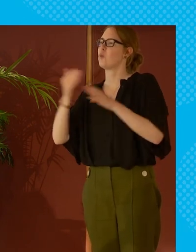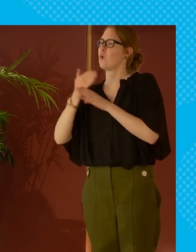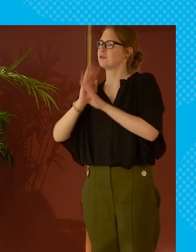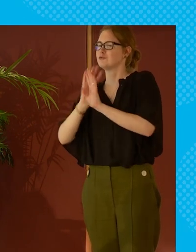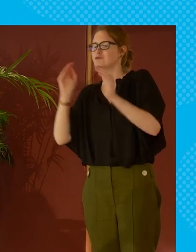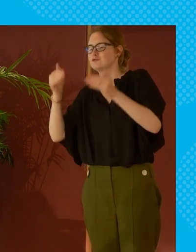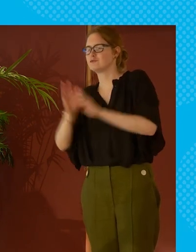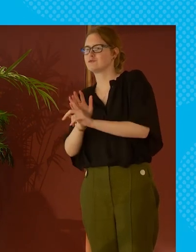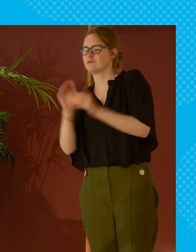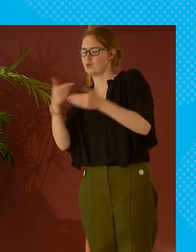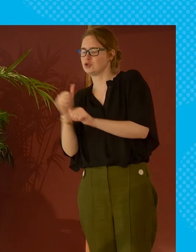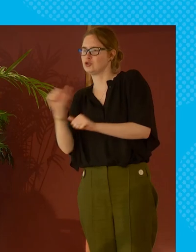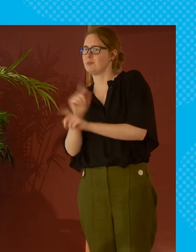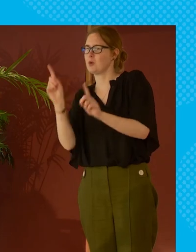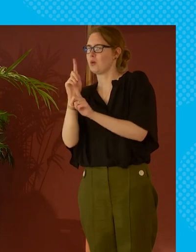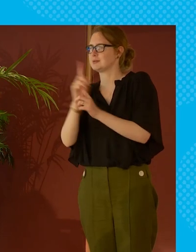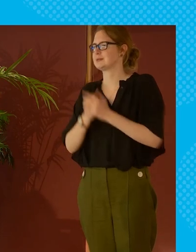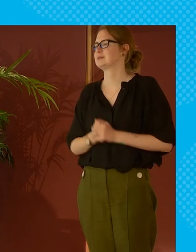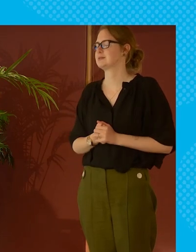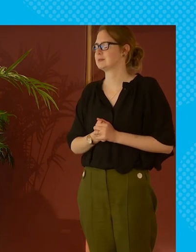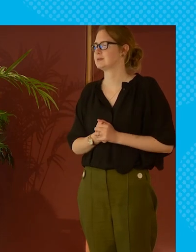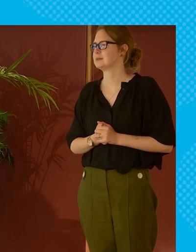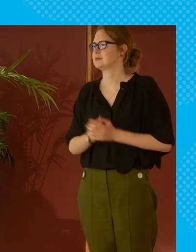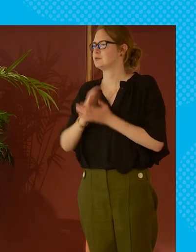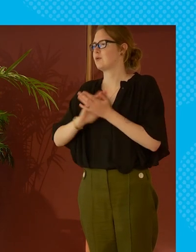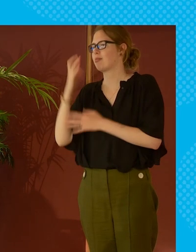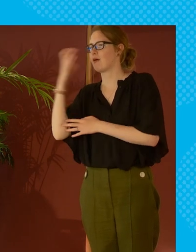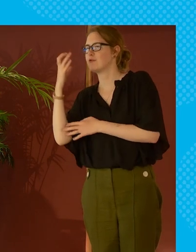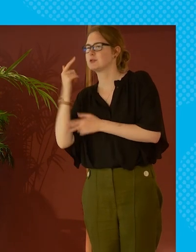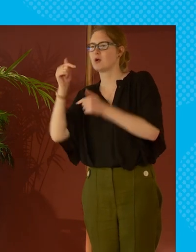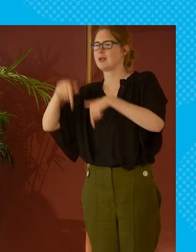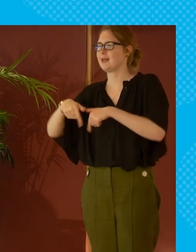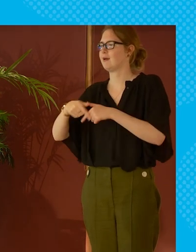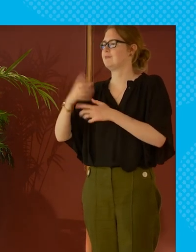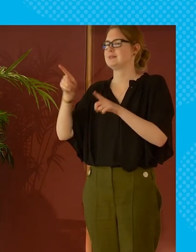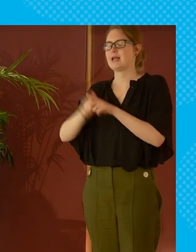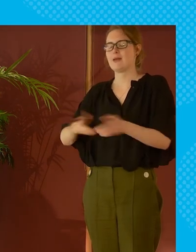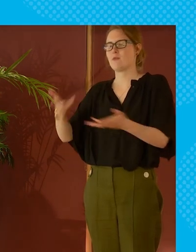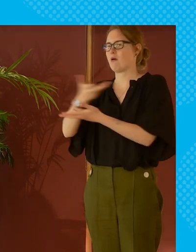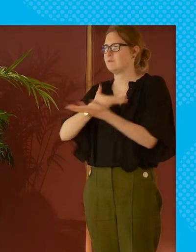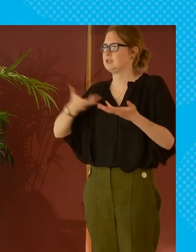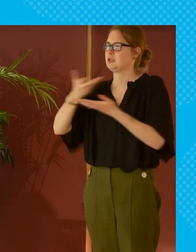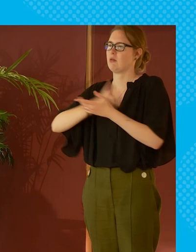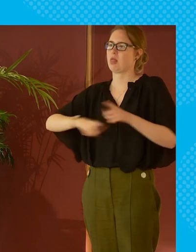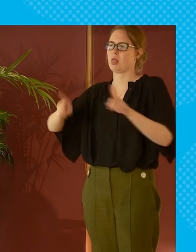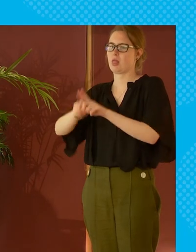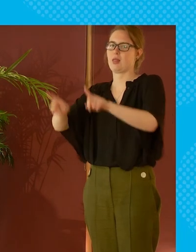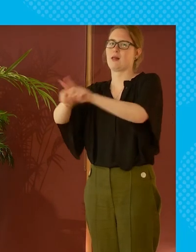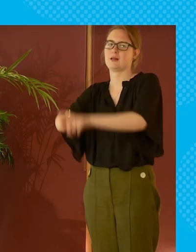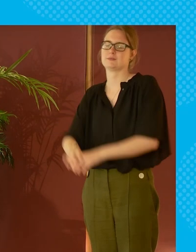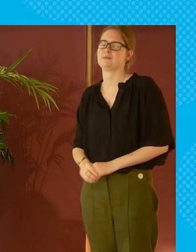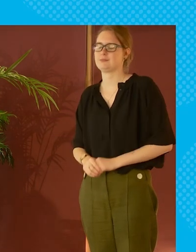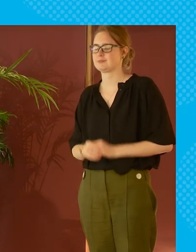futures forum work but also more generally for governments to so we're not here having the same conversation in in